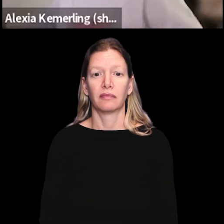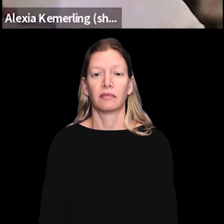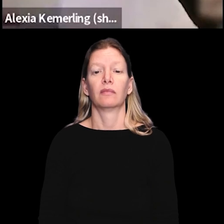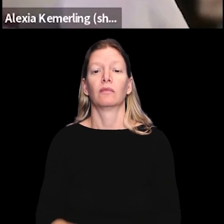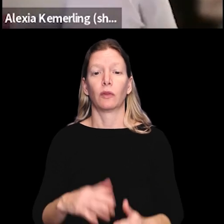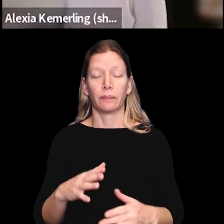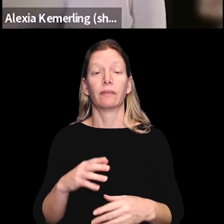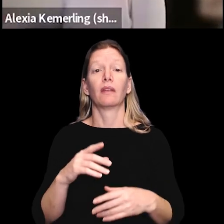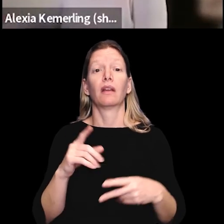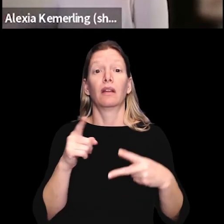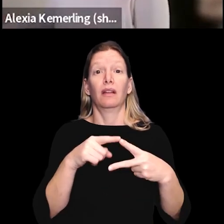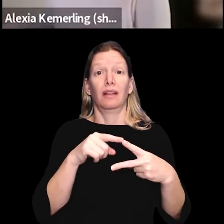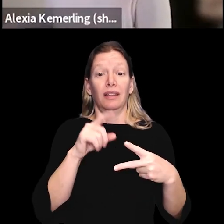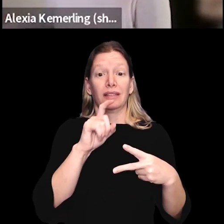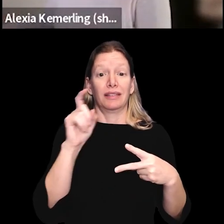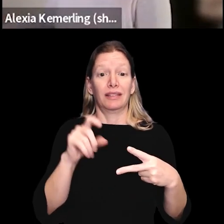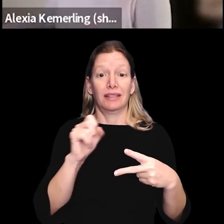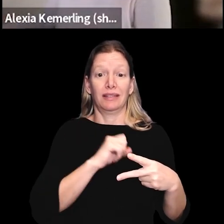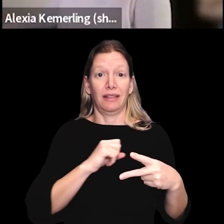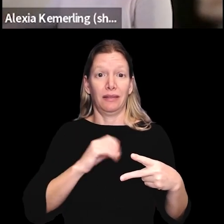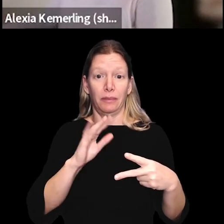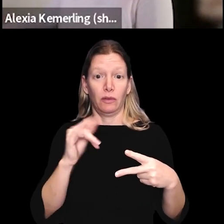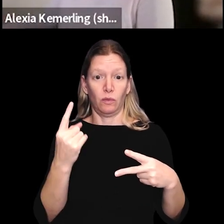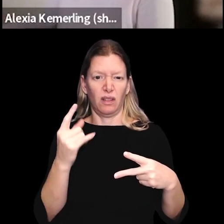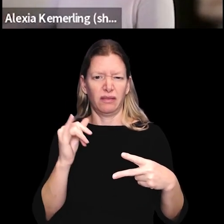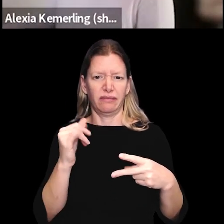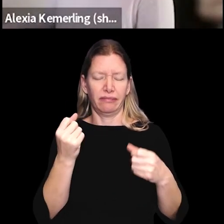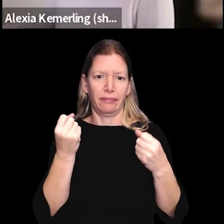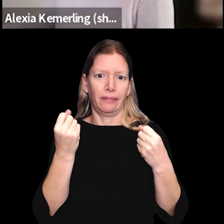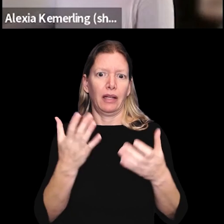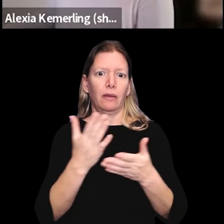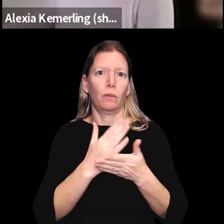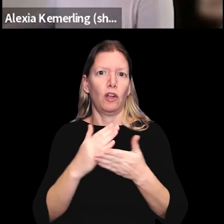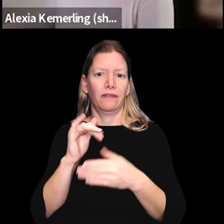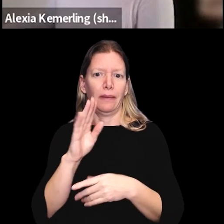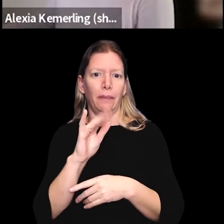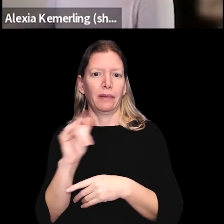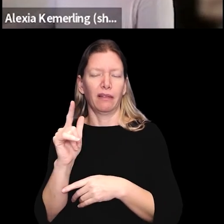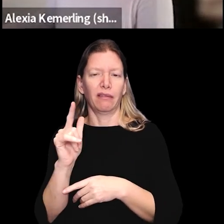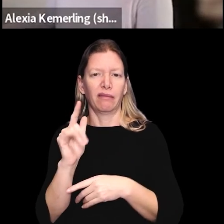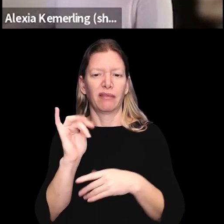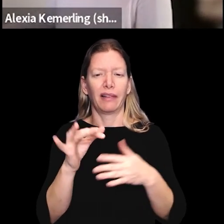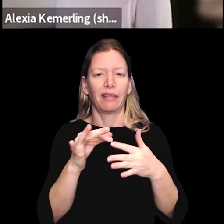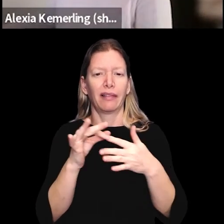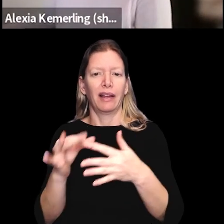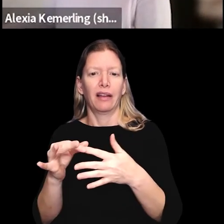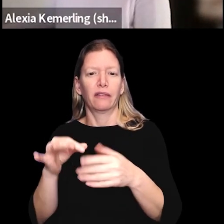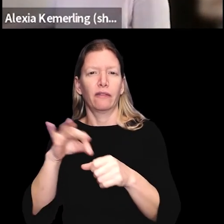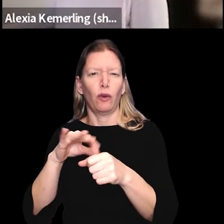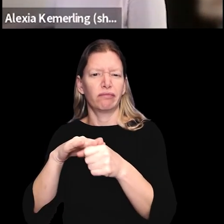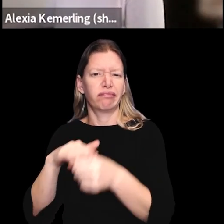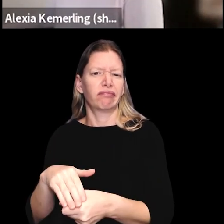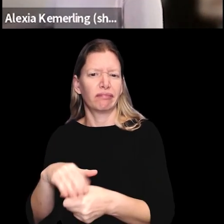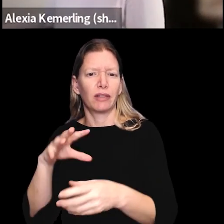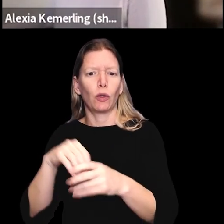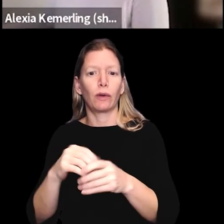Yes, so in Texas Senate Bill 1, there were a number of components of this bill that